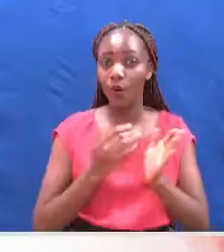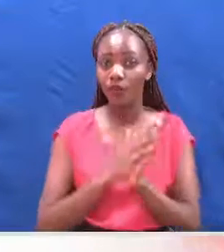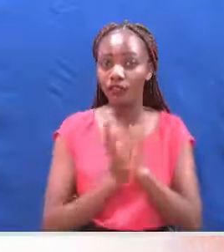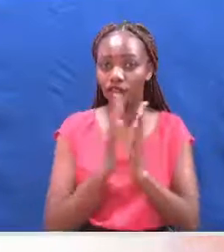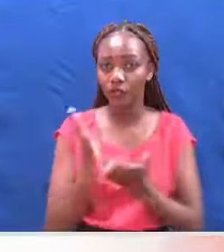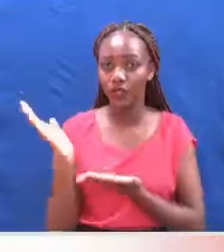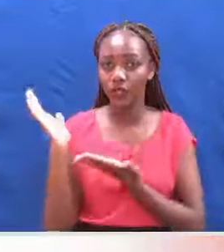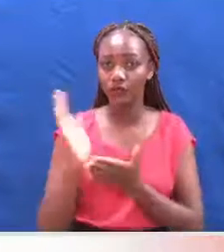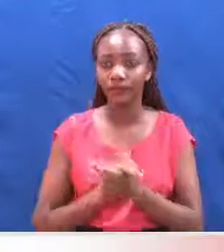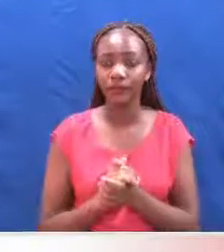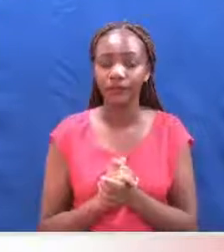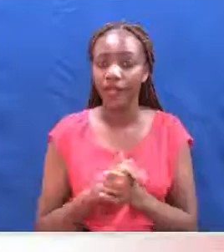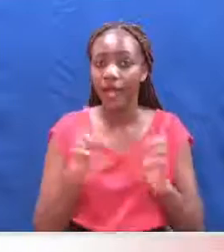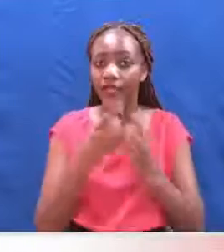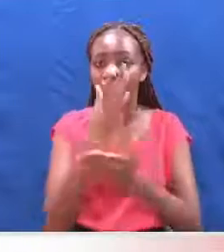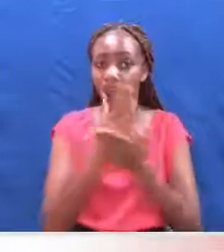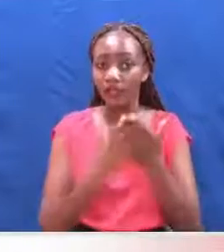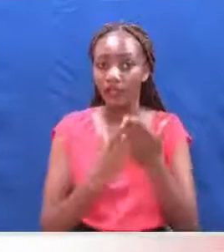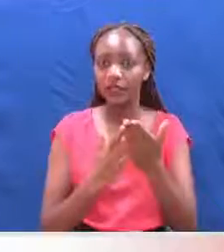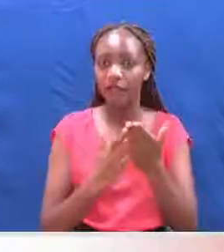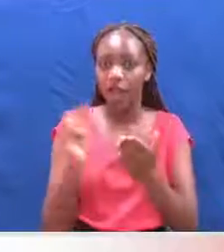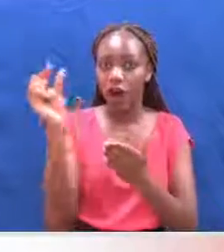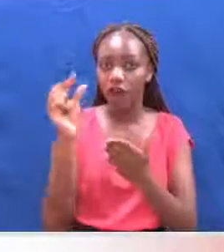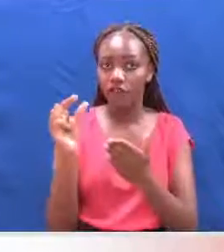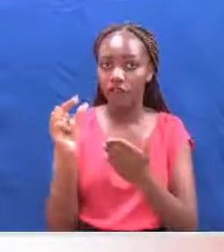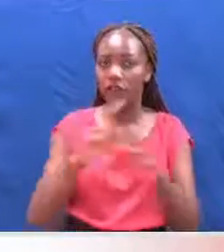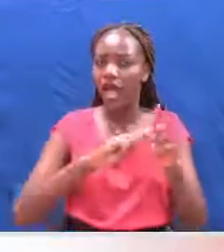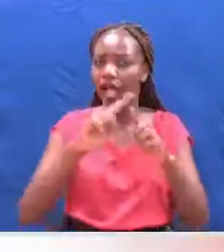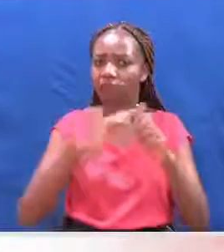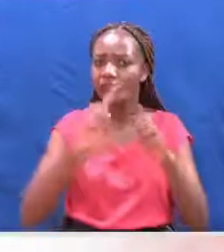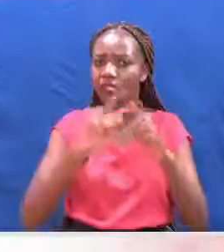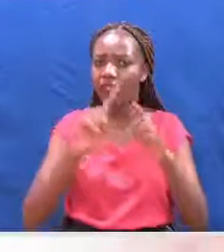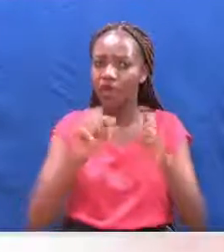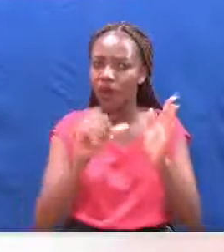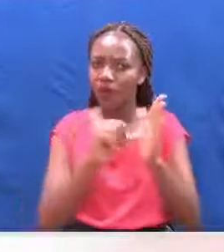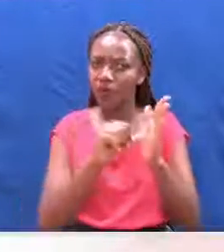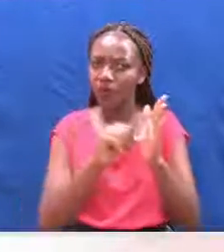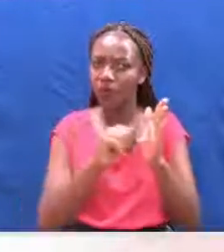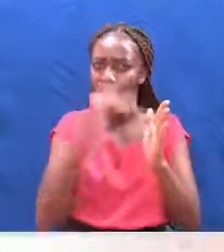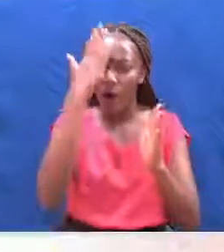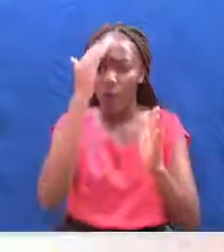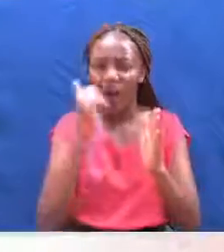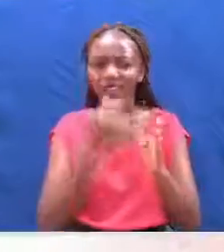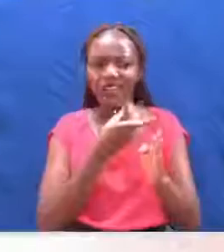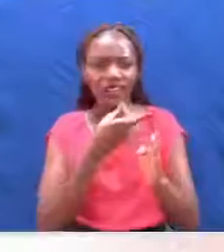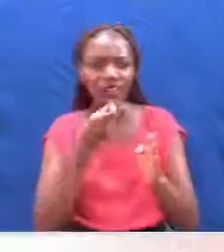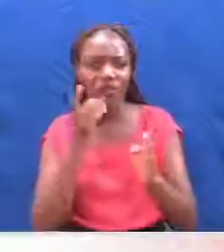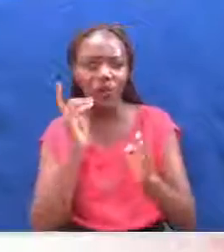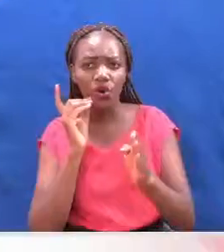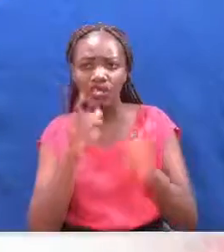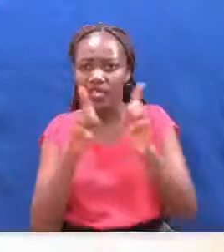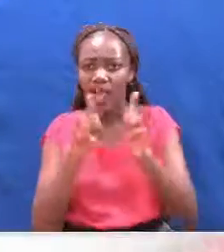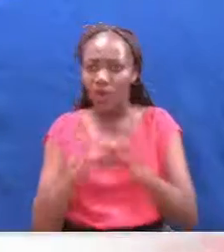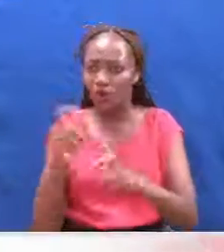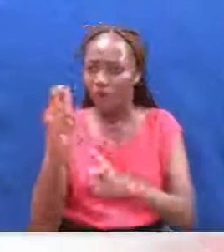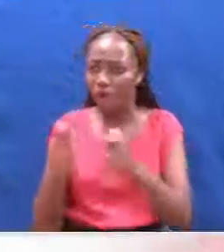details. Many parts of the North Rift region are experiencing a dry spell, with most smallholder dairy farmers